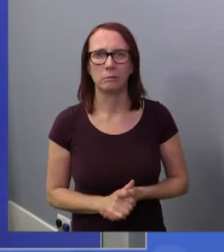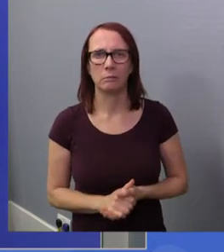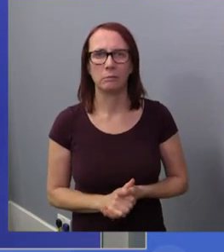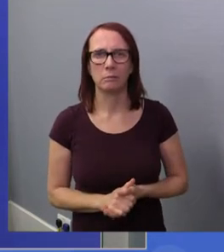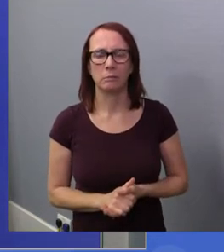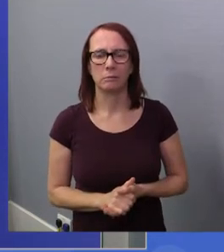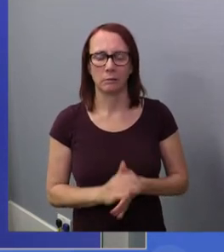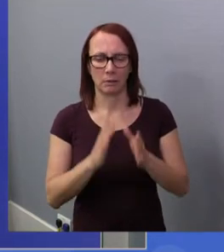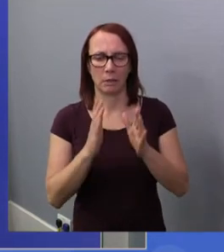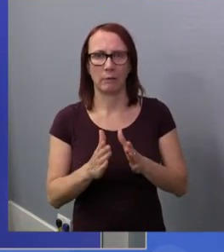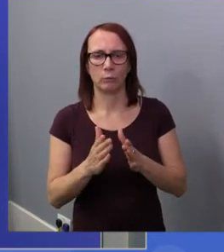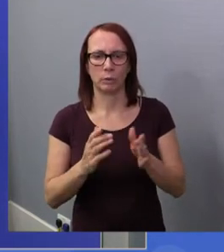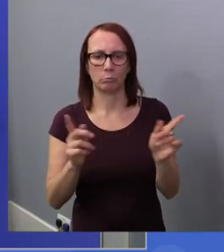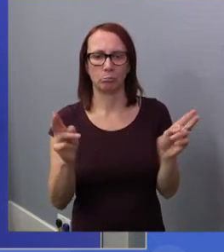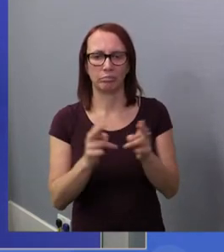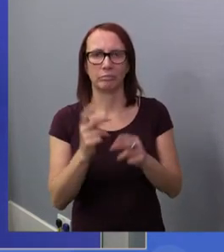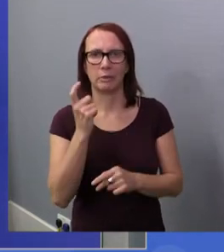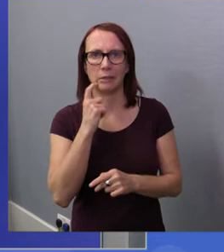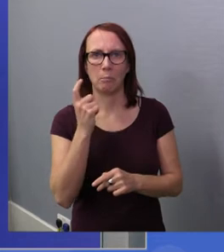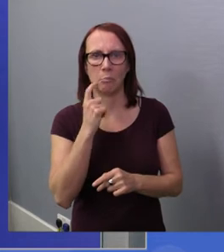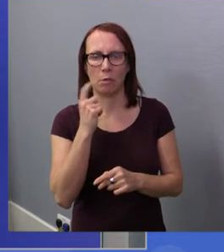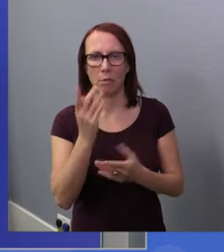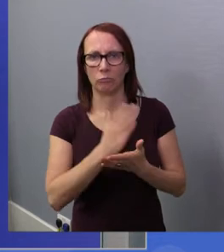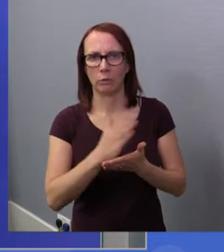tax system needs to be simpler and more transparent.